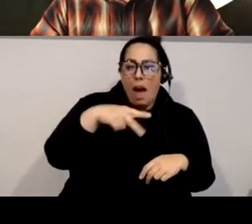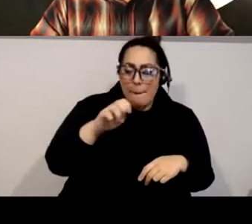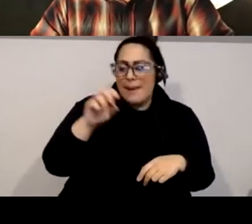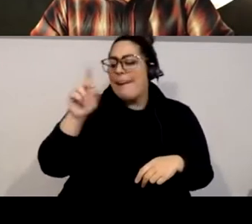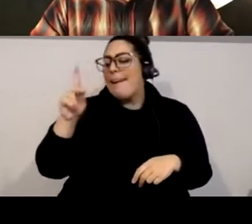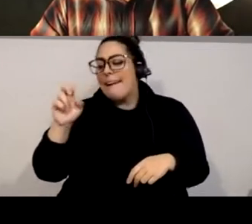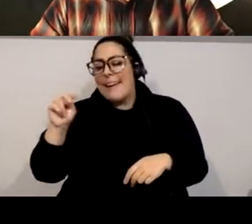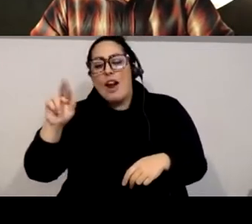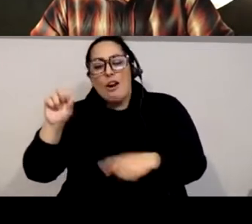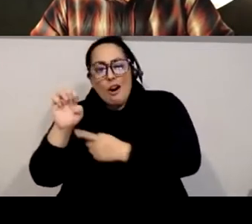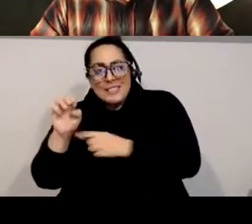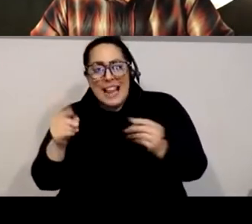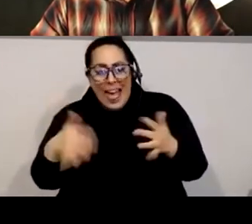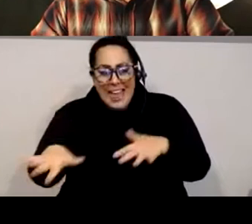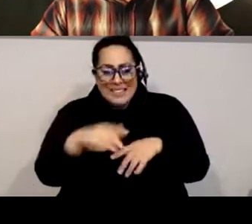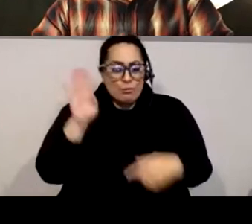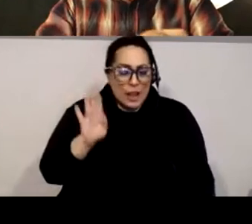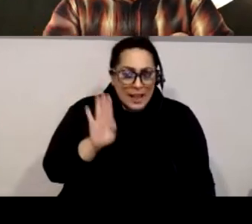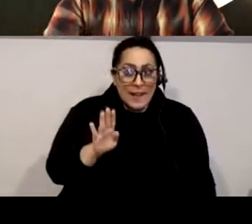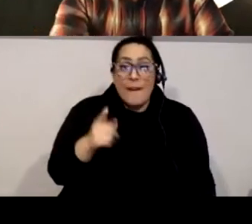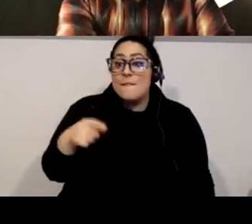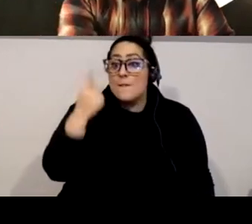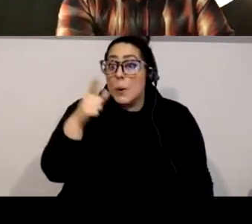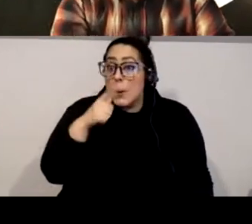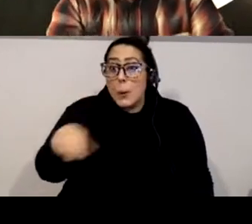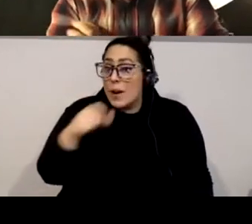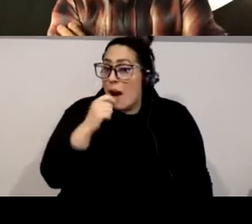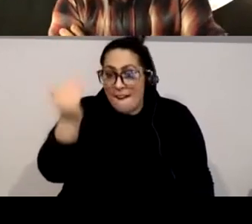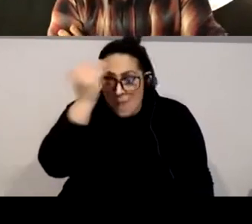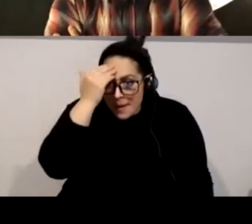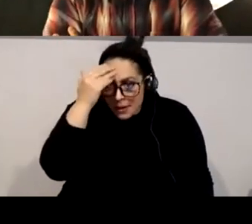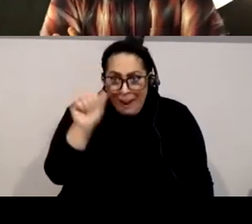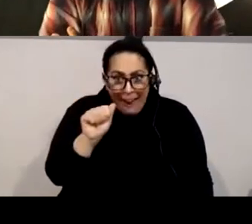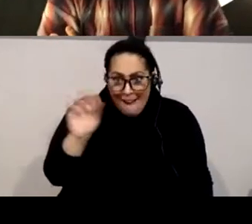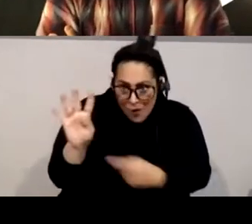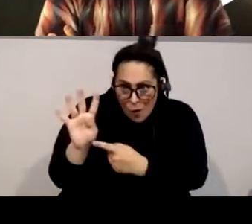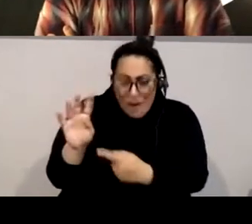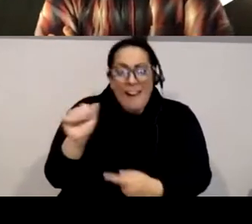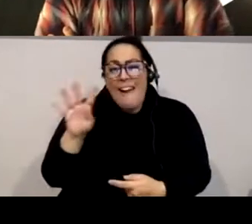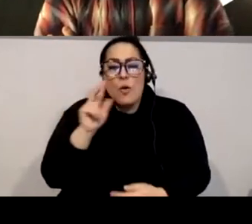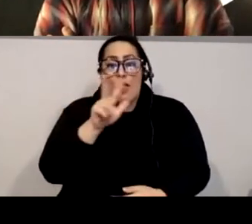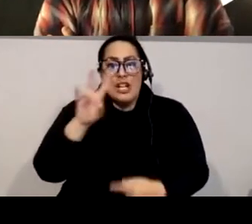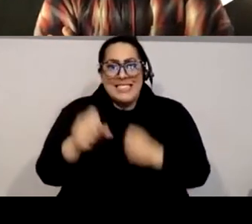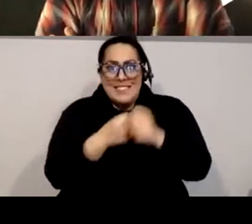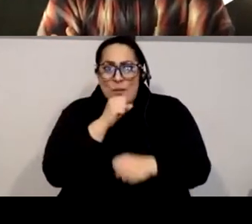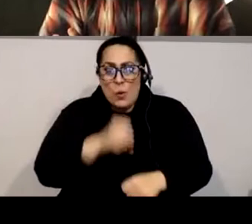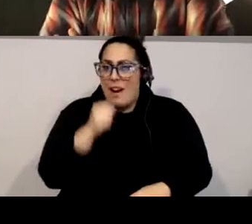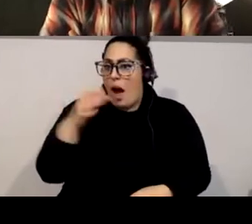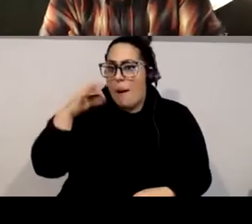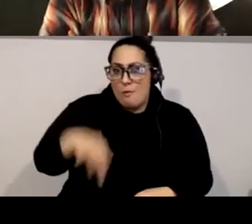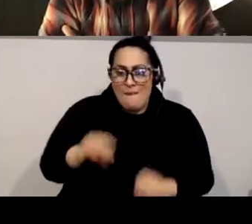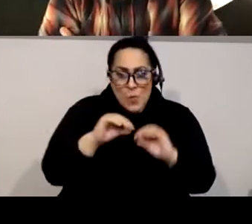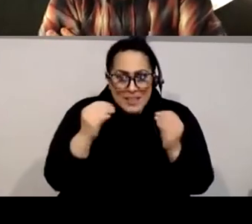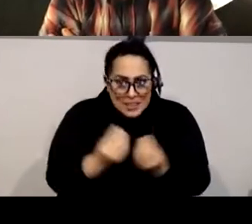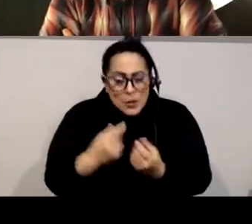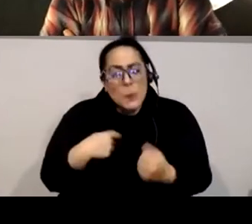For those of you who aren't familiar with A4, we are a 37 year old non-profit organization dedicated to